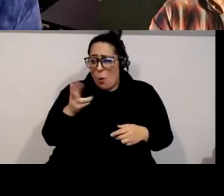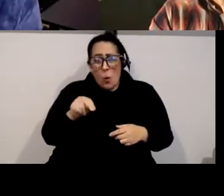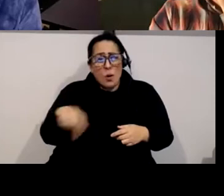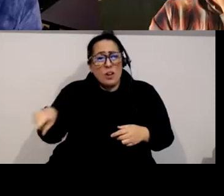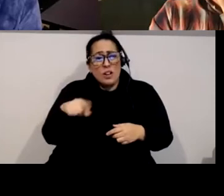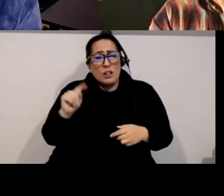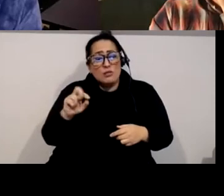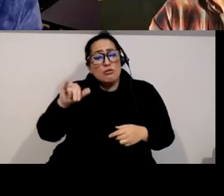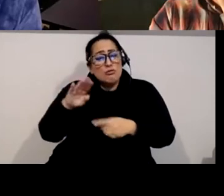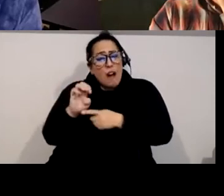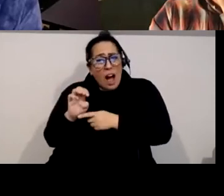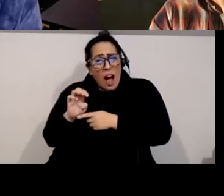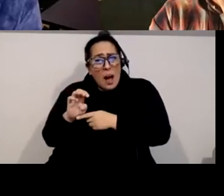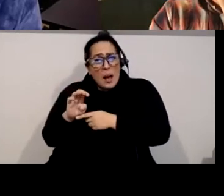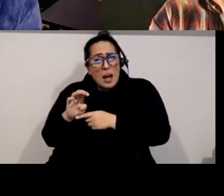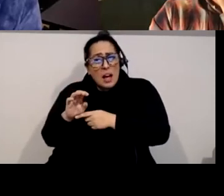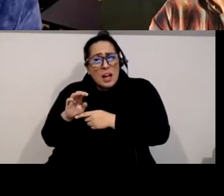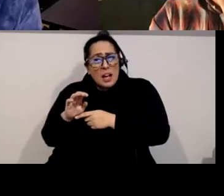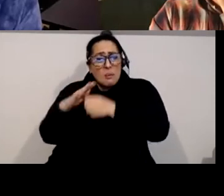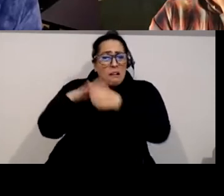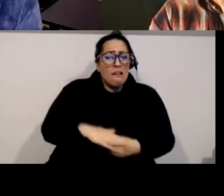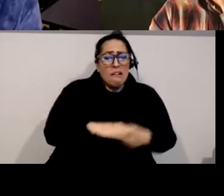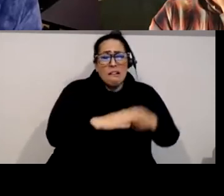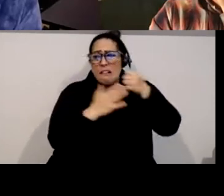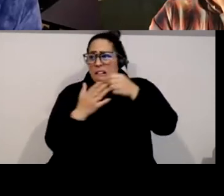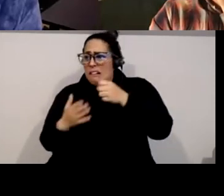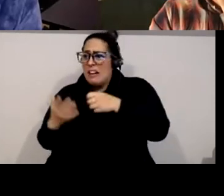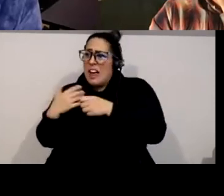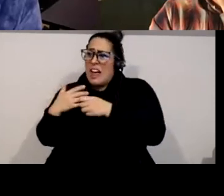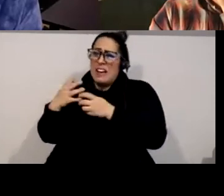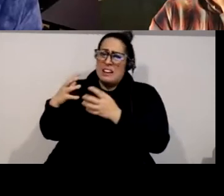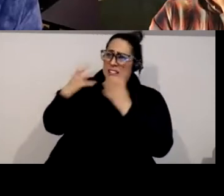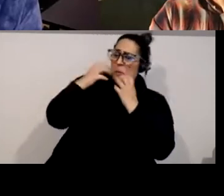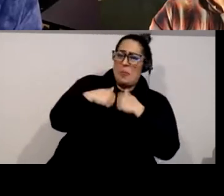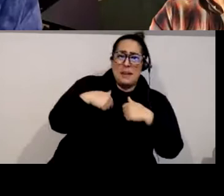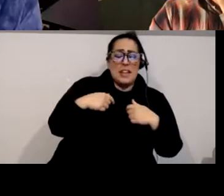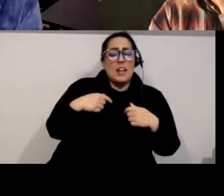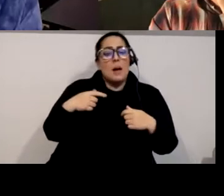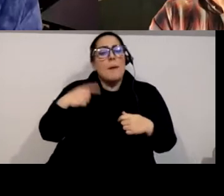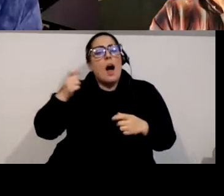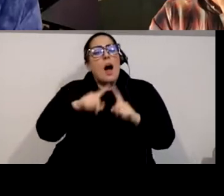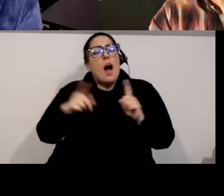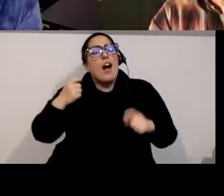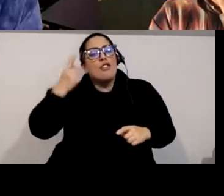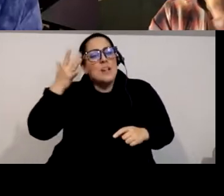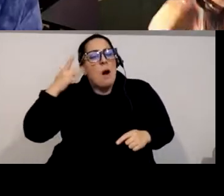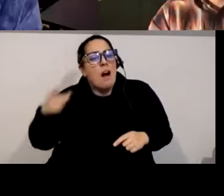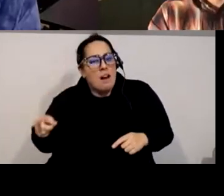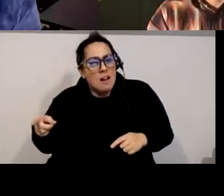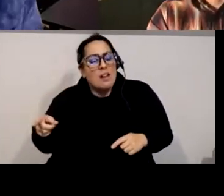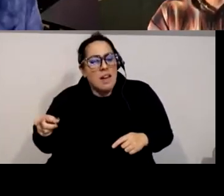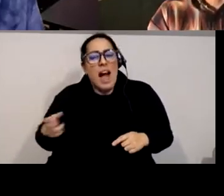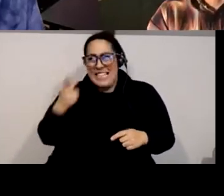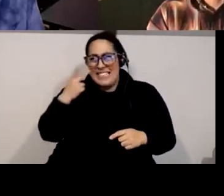this to me but i i know why and i can give i can have the empathy for you and that's tough that's a hard but